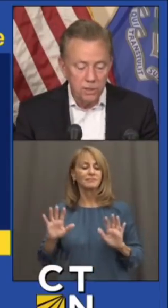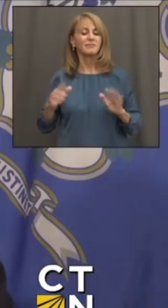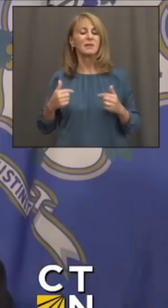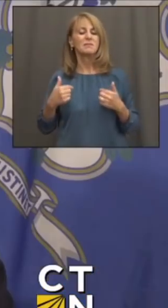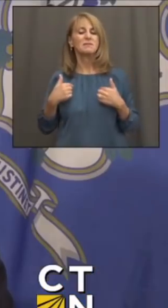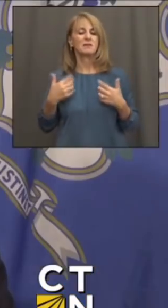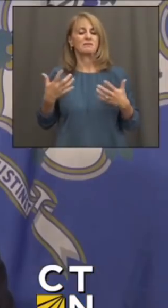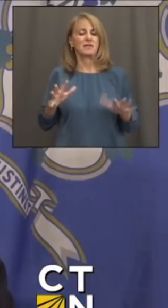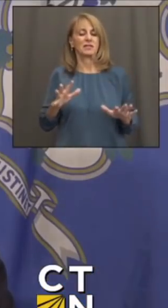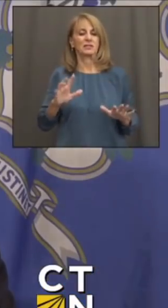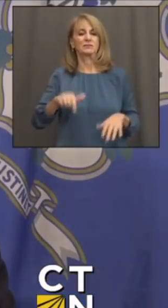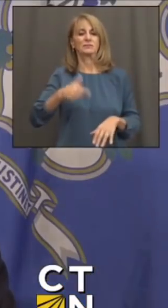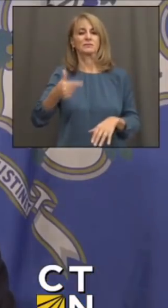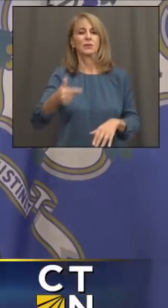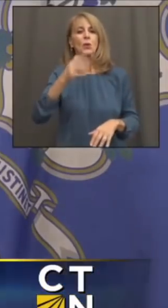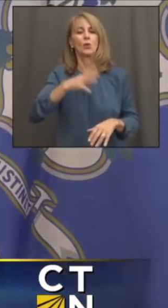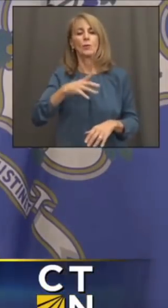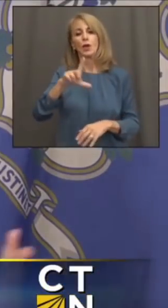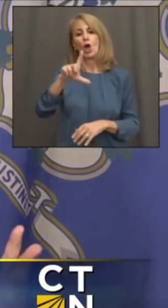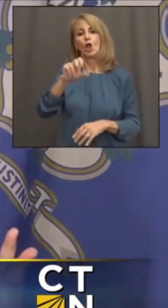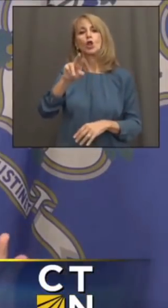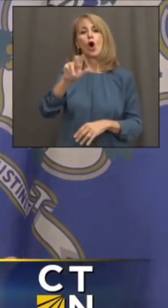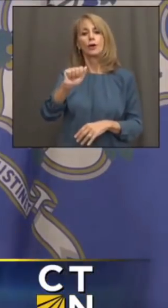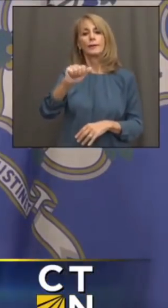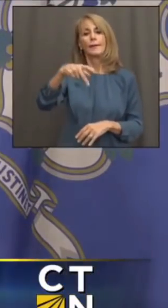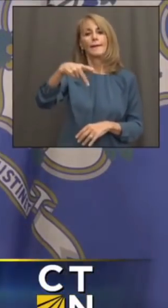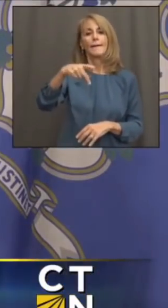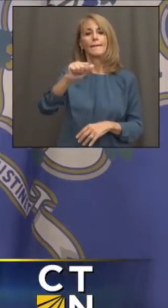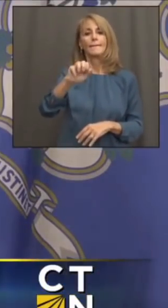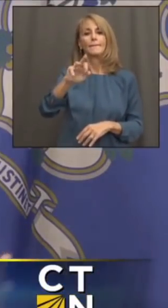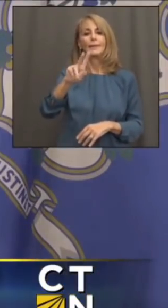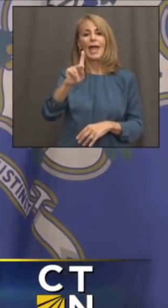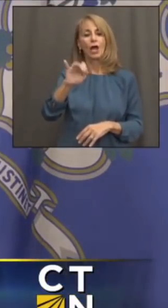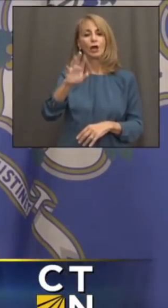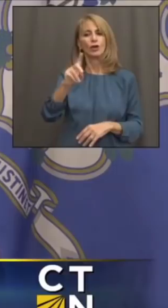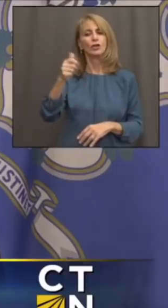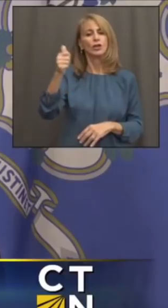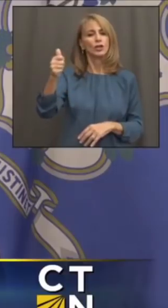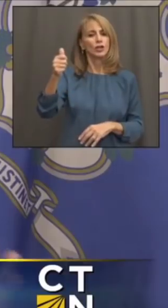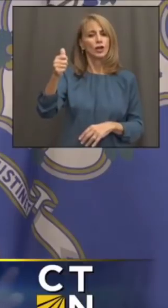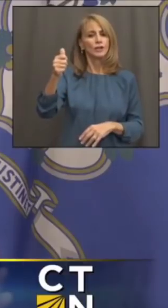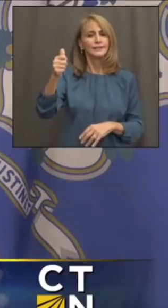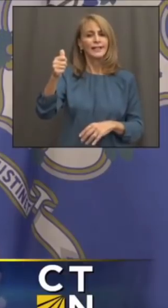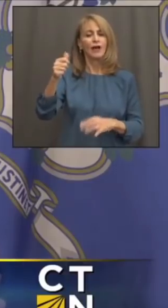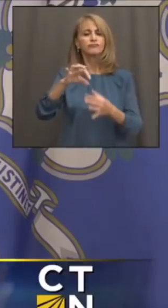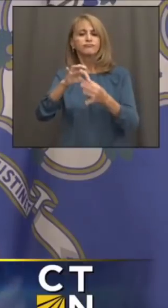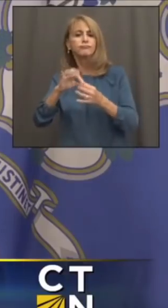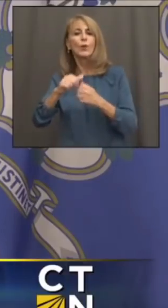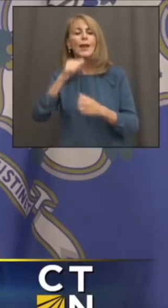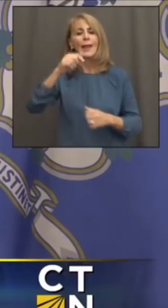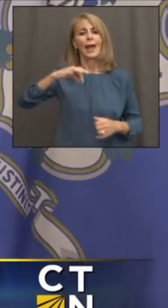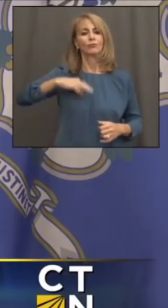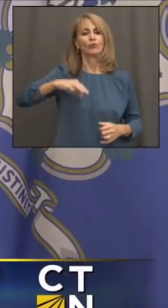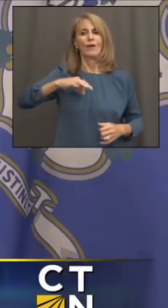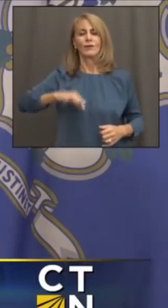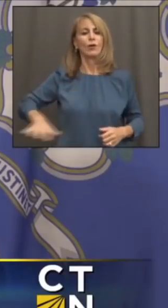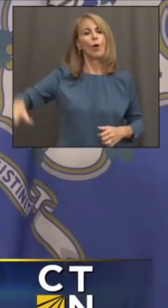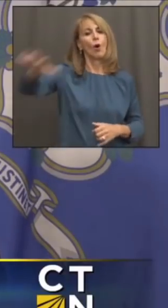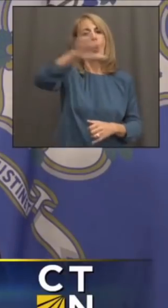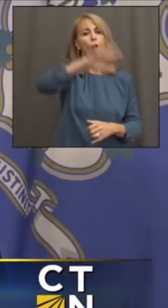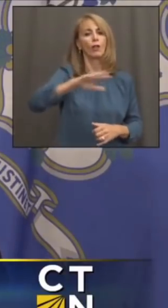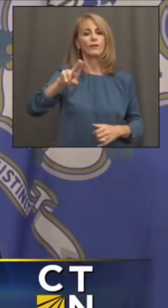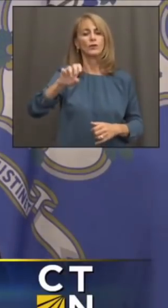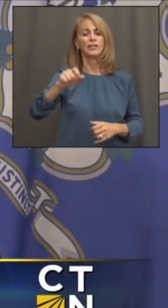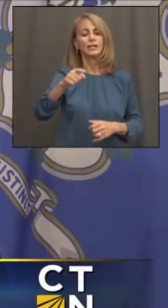introduce you to Laura Packard. She has been a leader around the country and her not-for-profit in explaining the